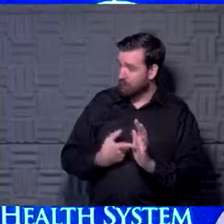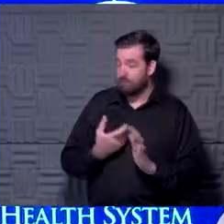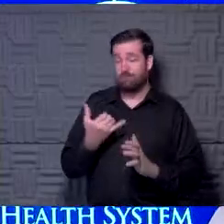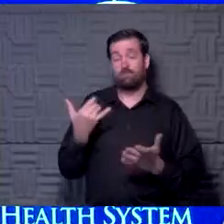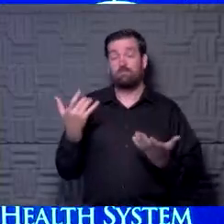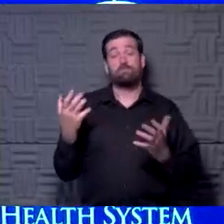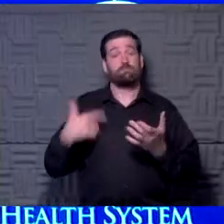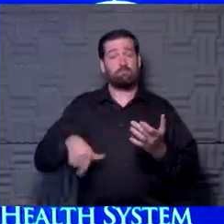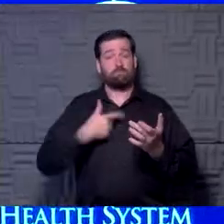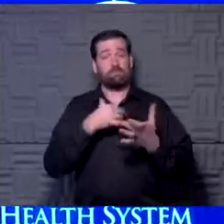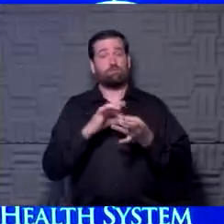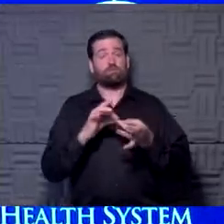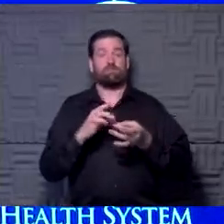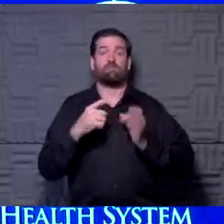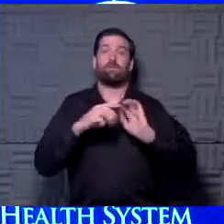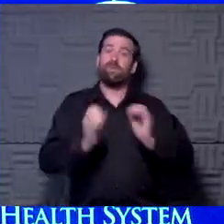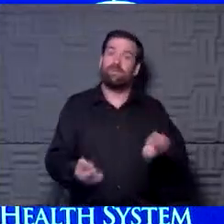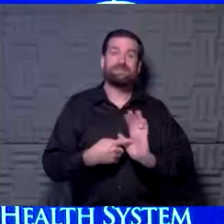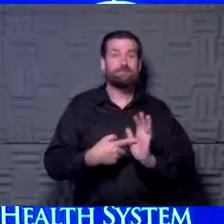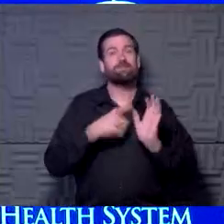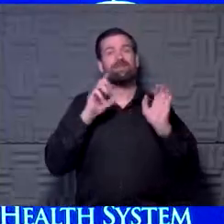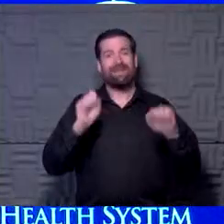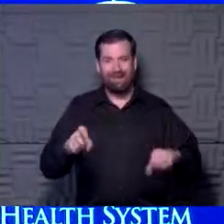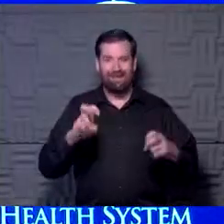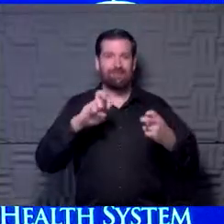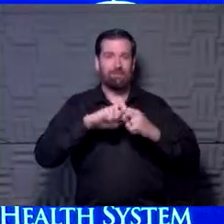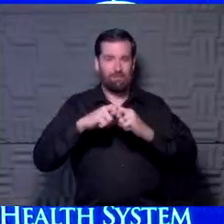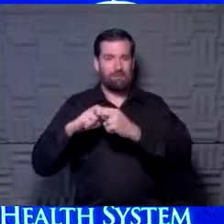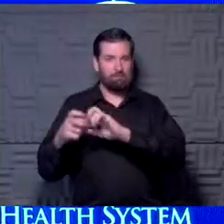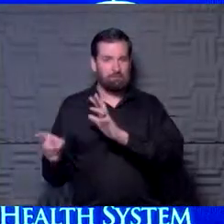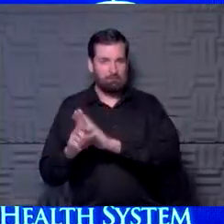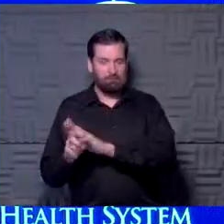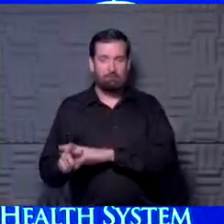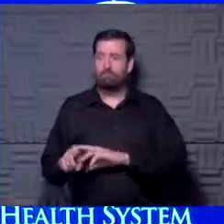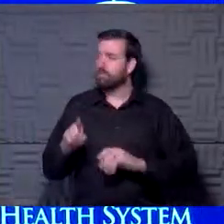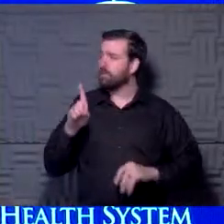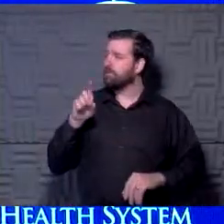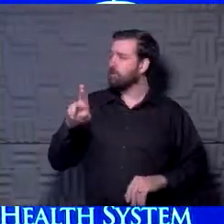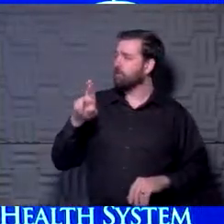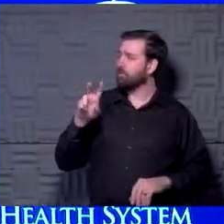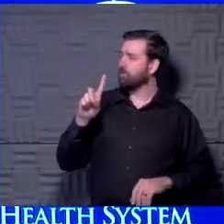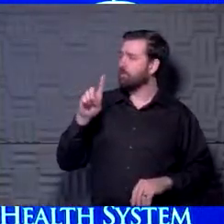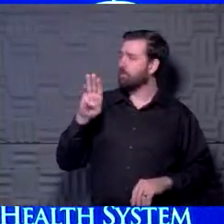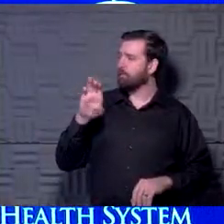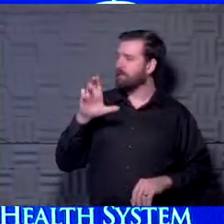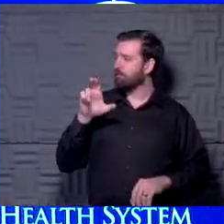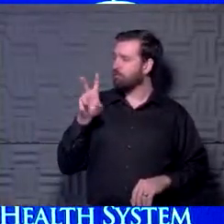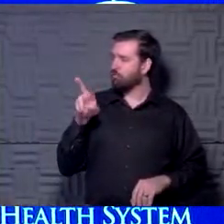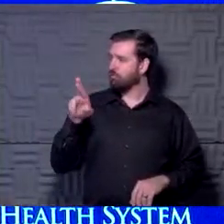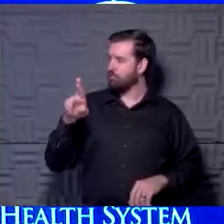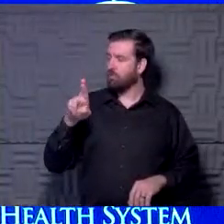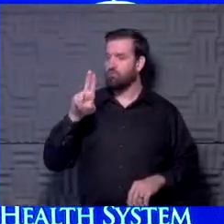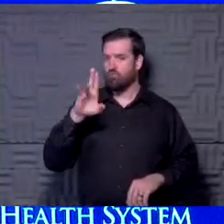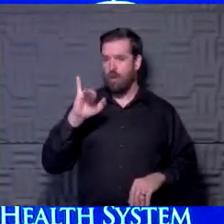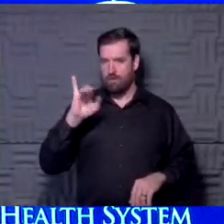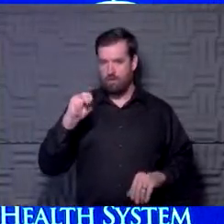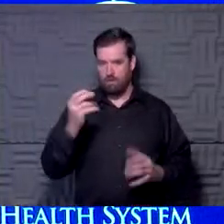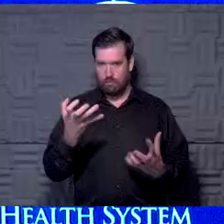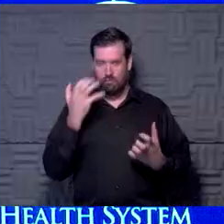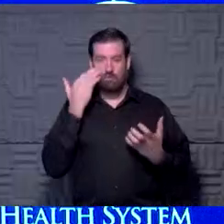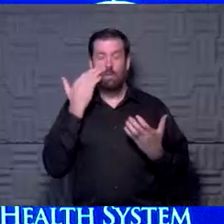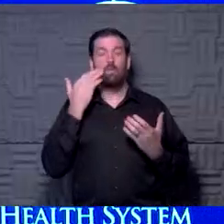asymptomatic patients can have some of these other problems. Dr. Beaver, Robin wants to know, would a child who has COVID